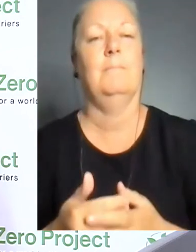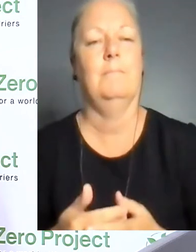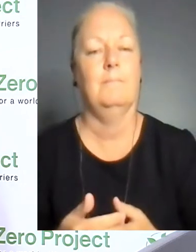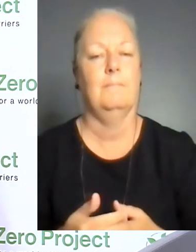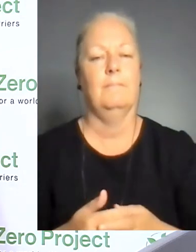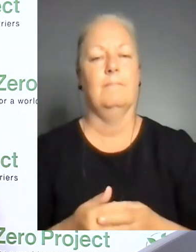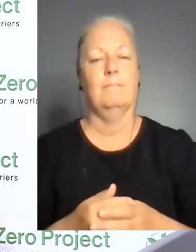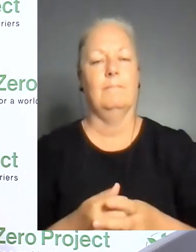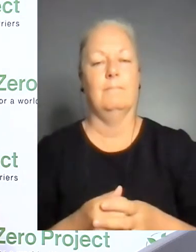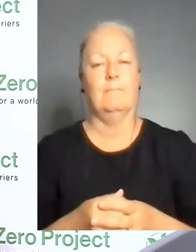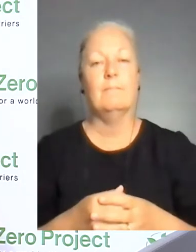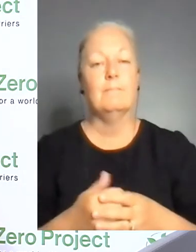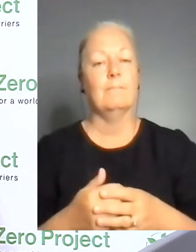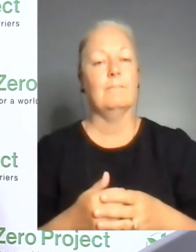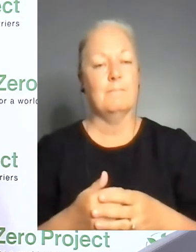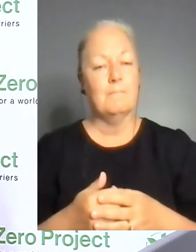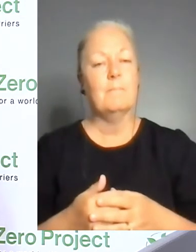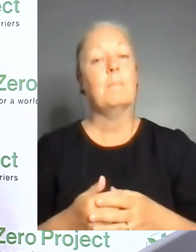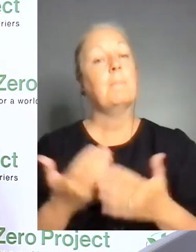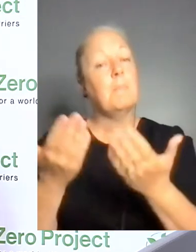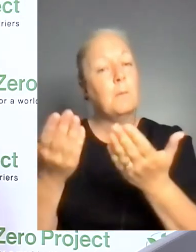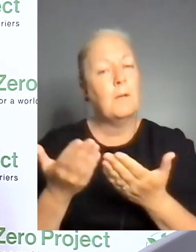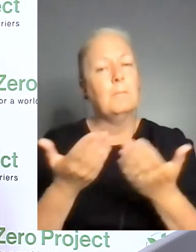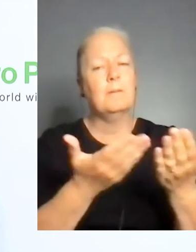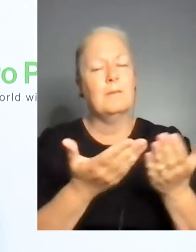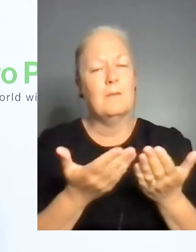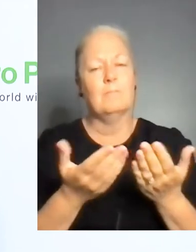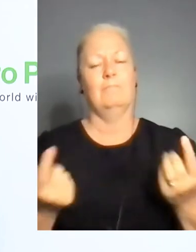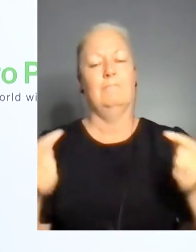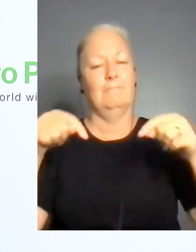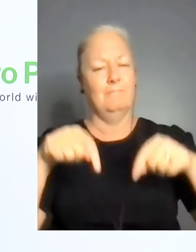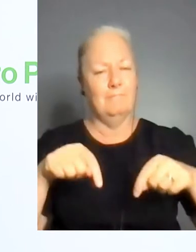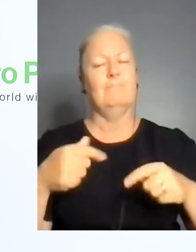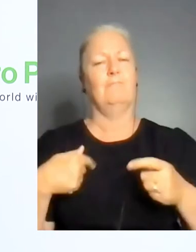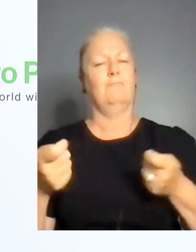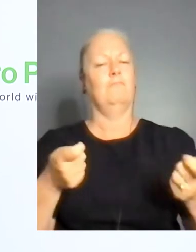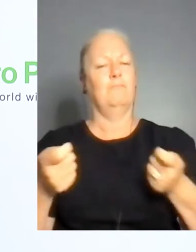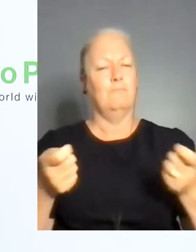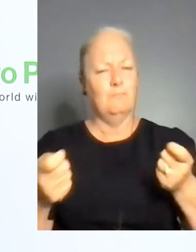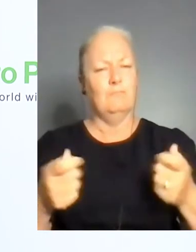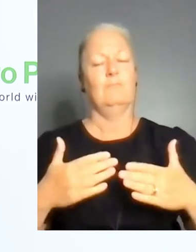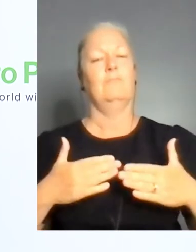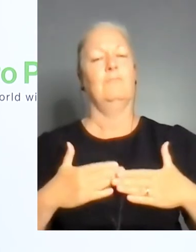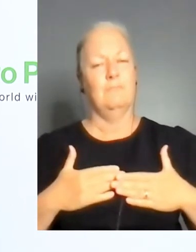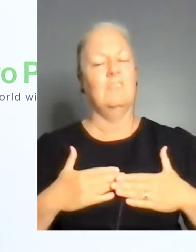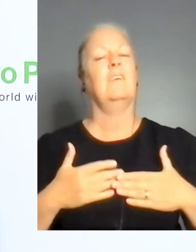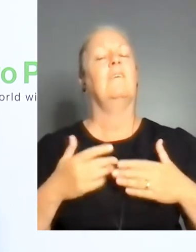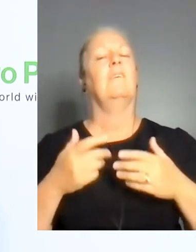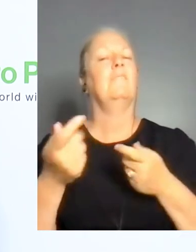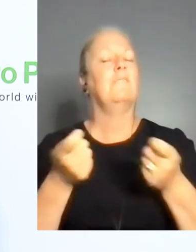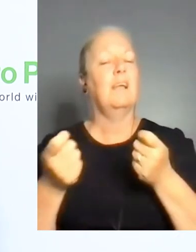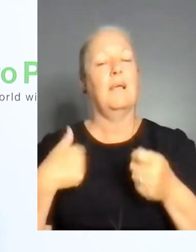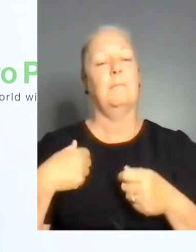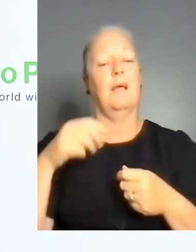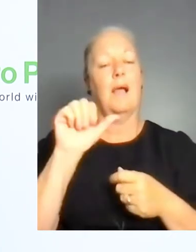A welcome also from my side to this co-conferencing session with the Enable.me Foundation. My name is Anna and I'm very